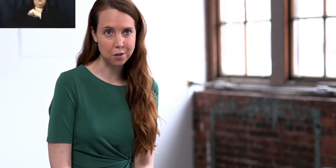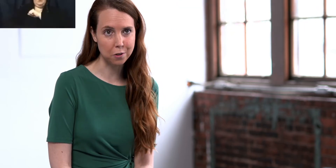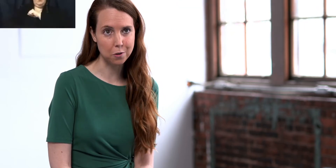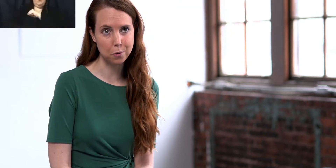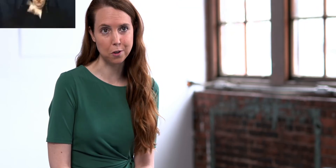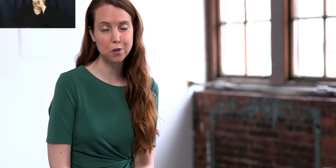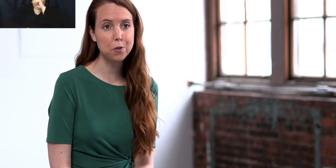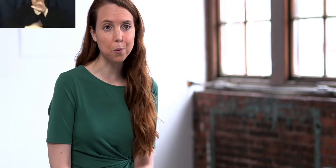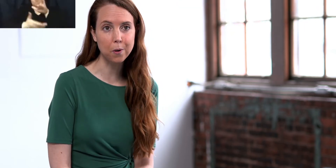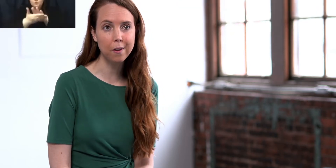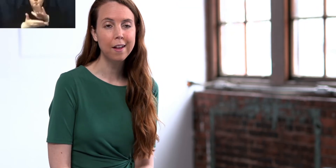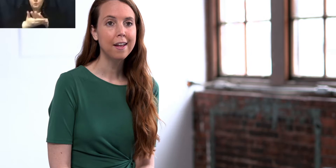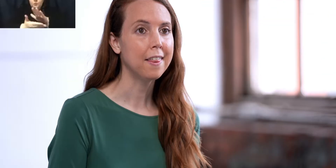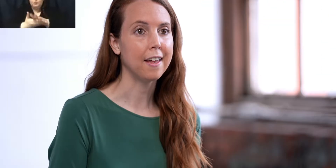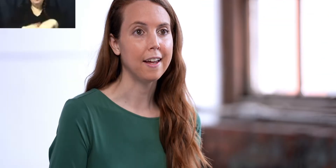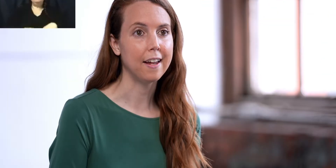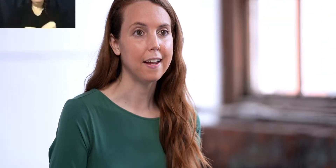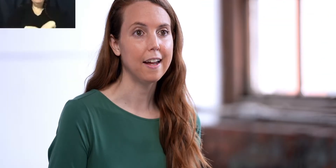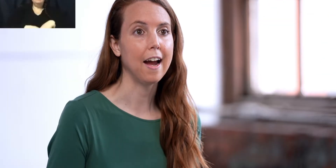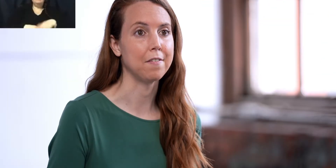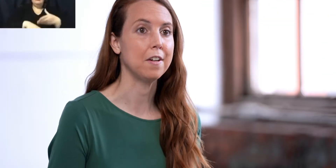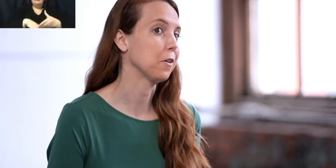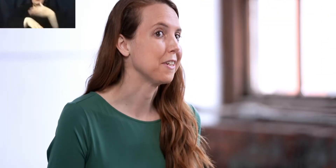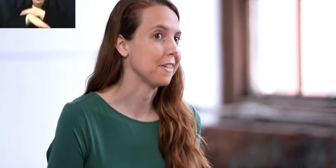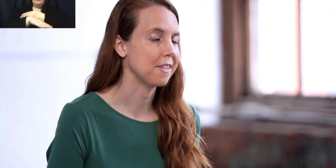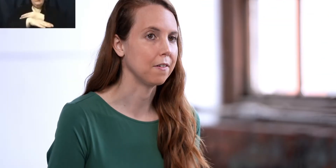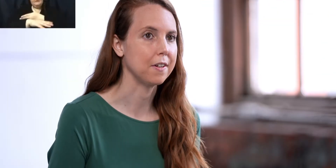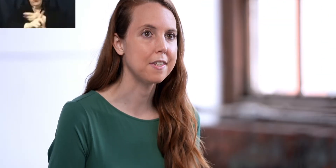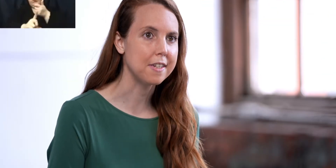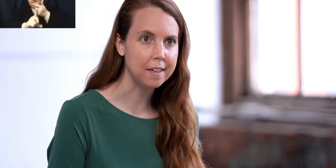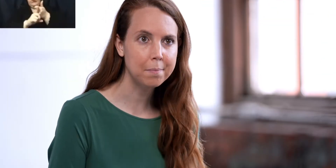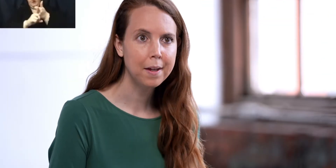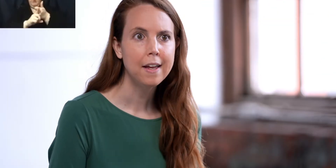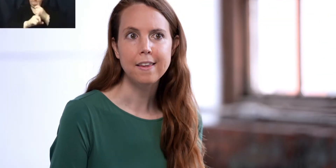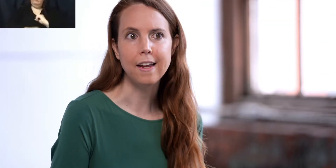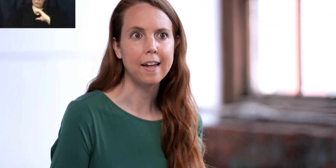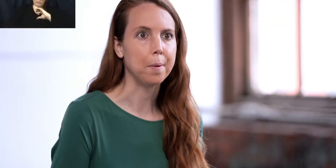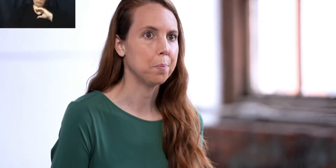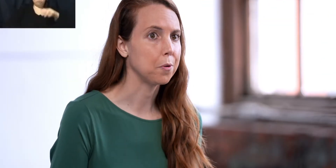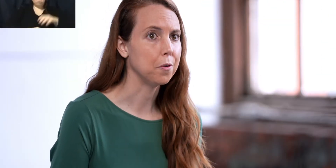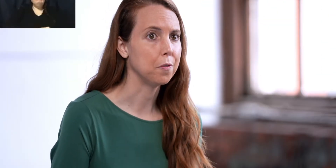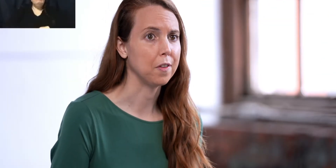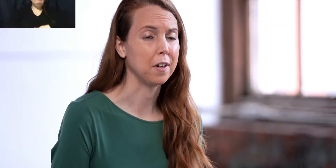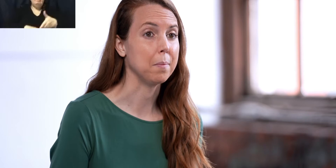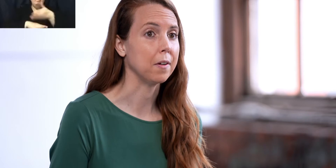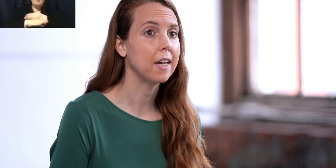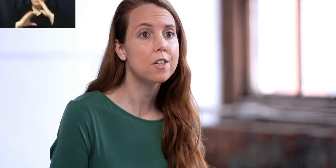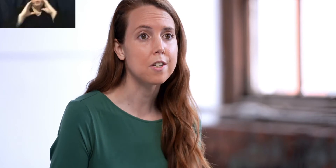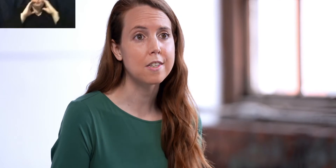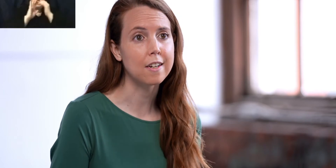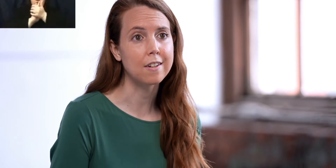attitude towards school. They have an increase in self-esteem. They improve their